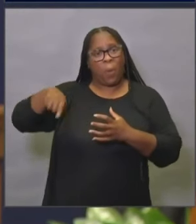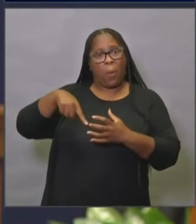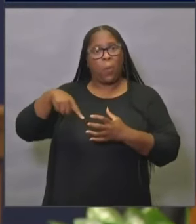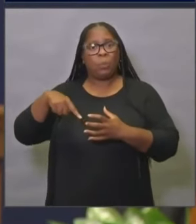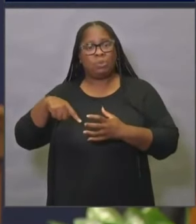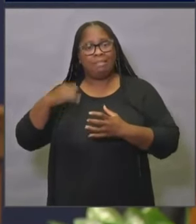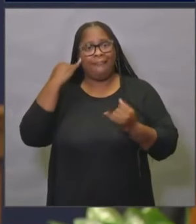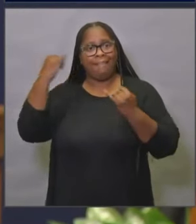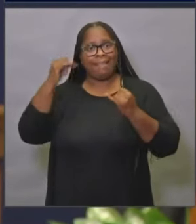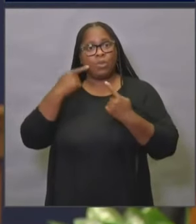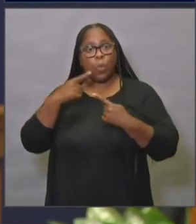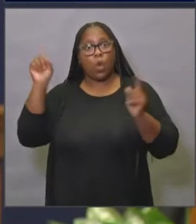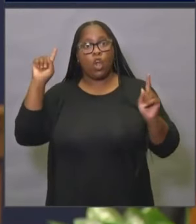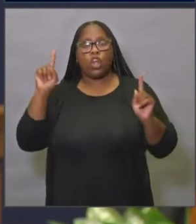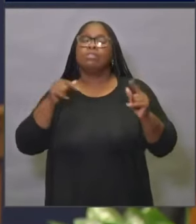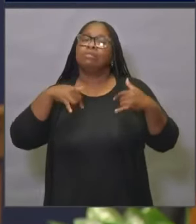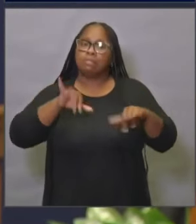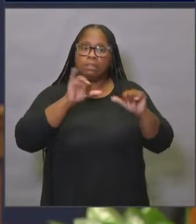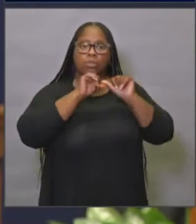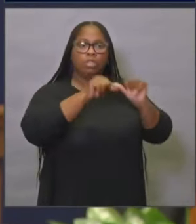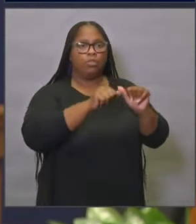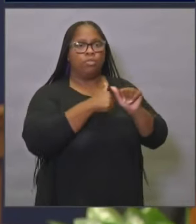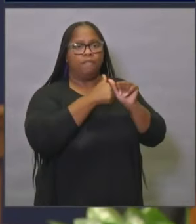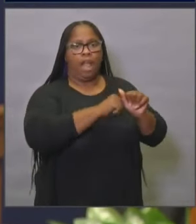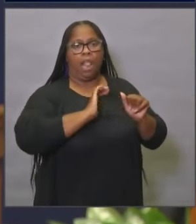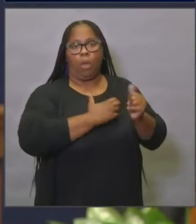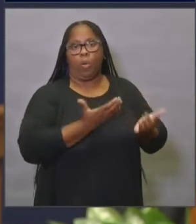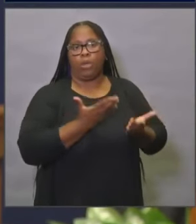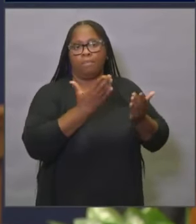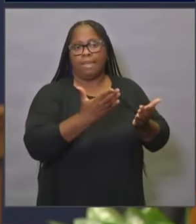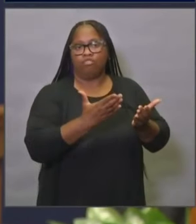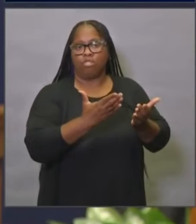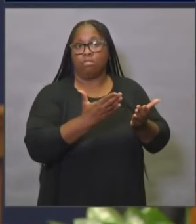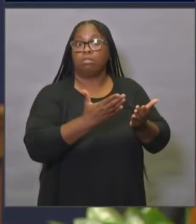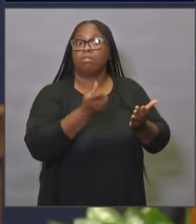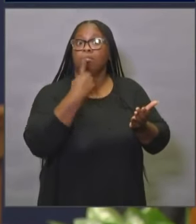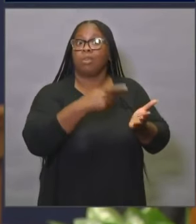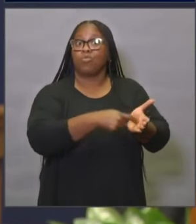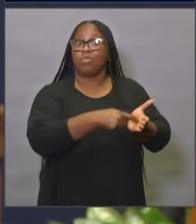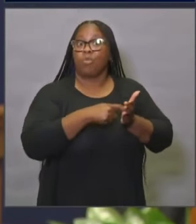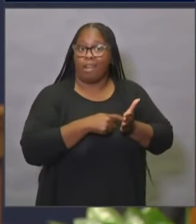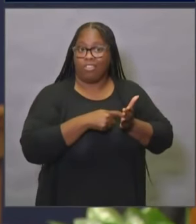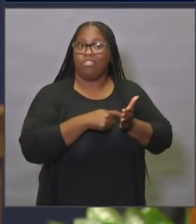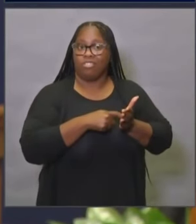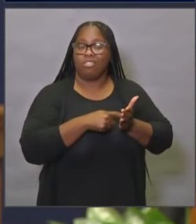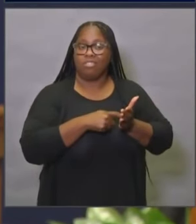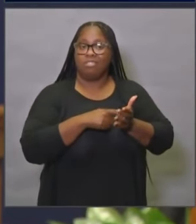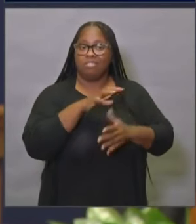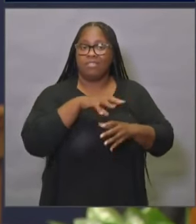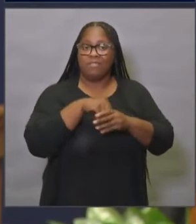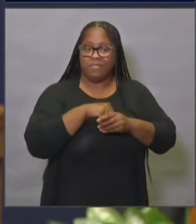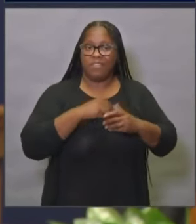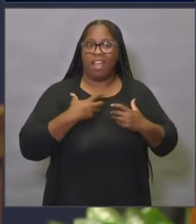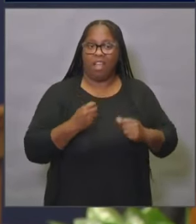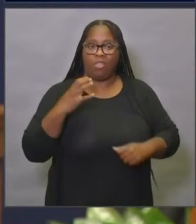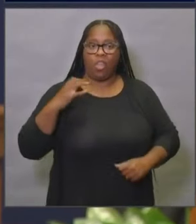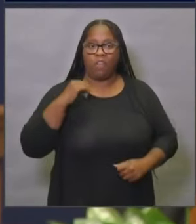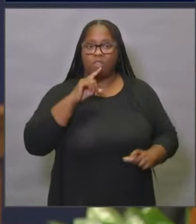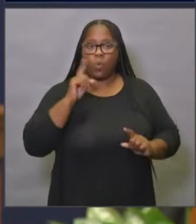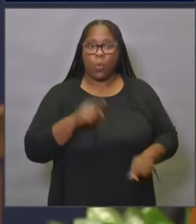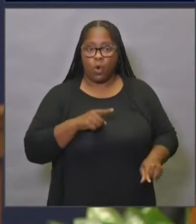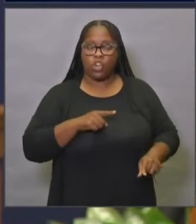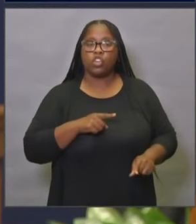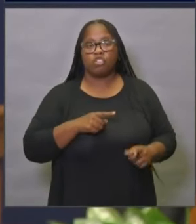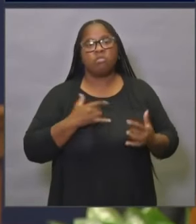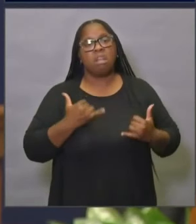still need to adhere to those recommendations that are required inside of the health officer order. So I think, you know, as we go through this,